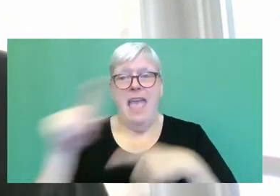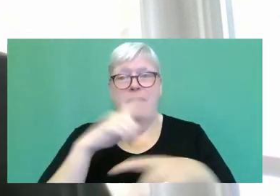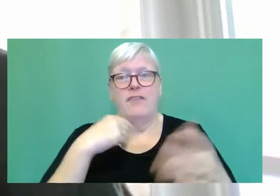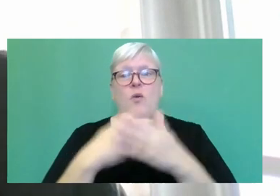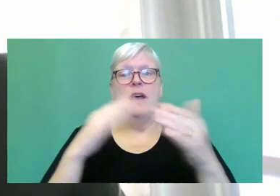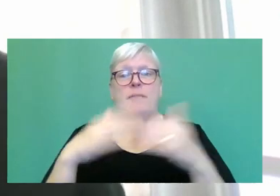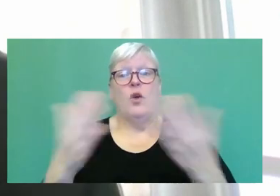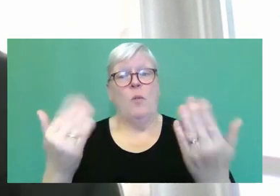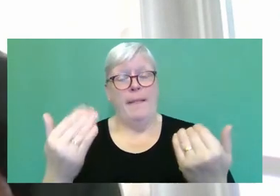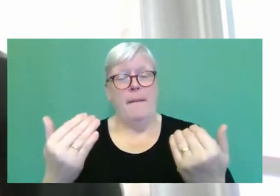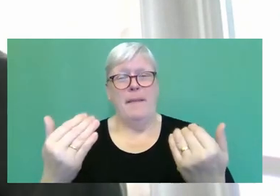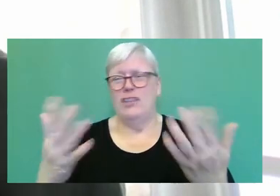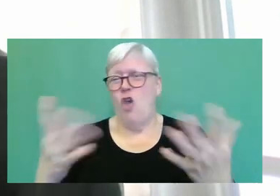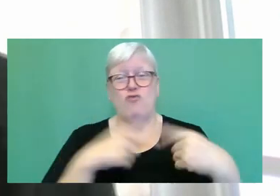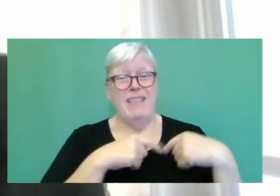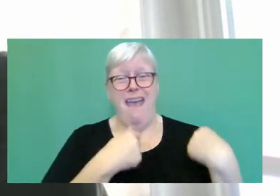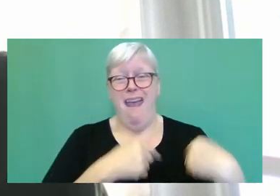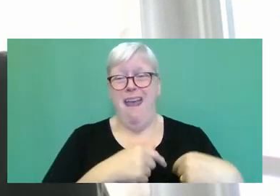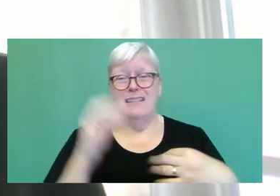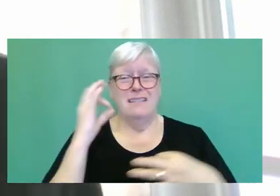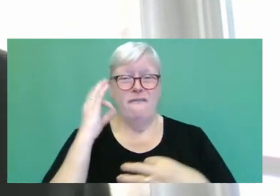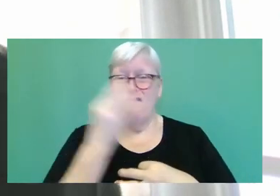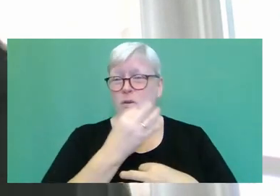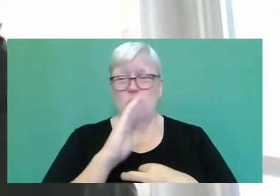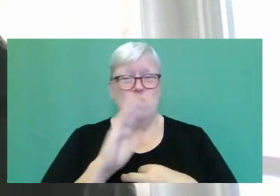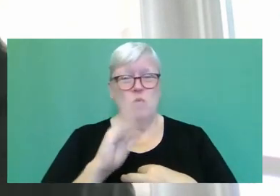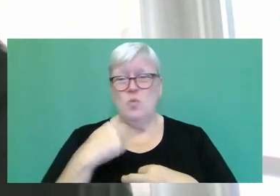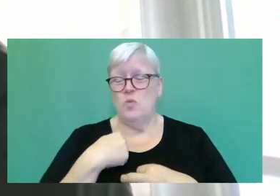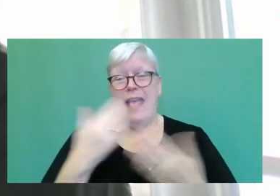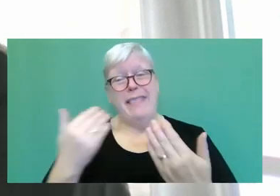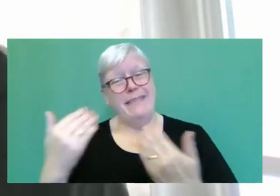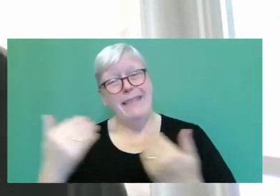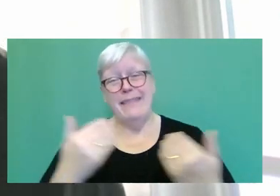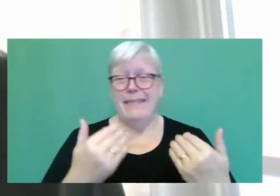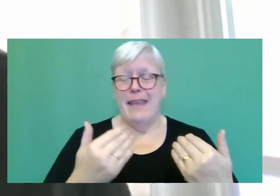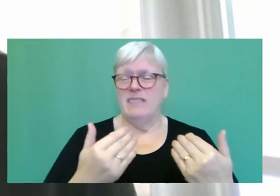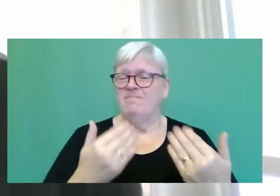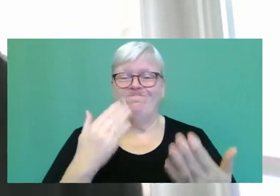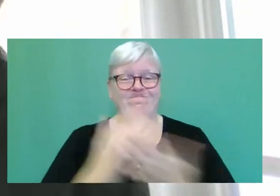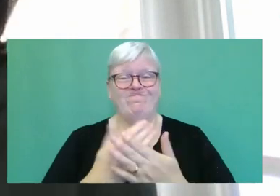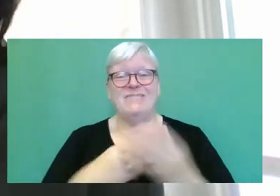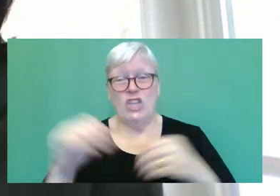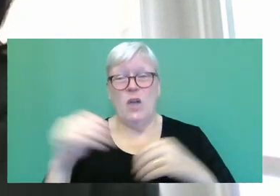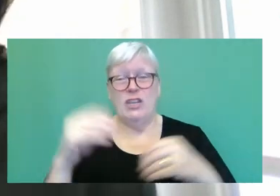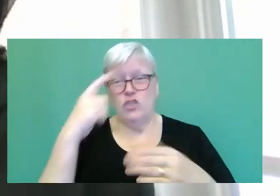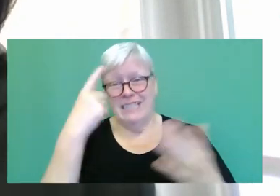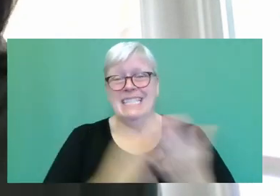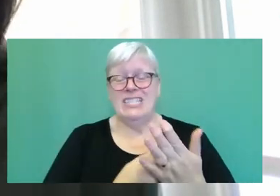and being deeply moral, it was also a commercial decision. I think